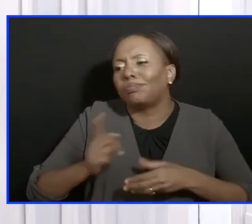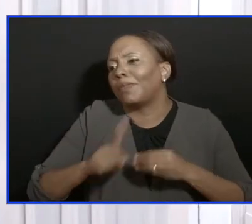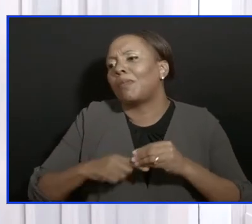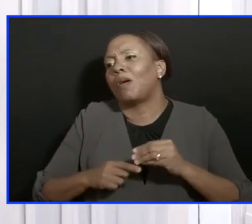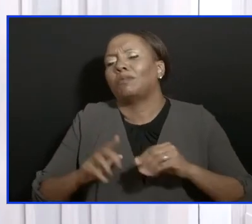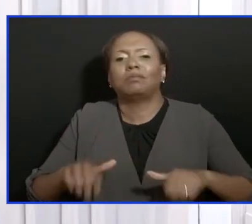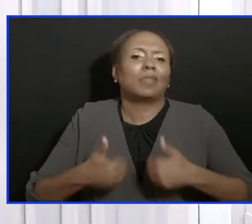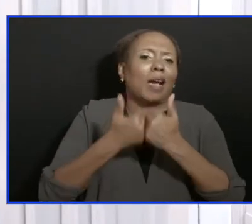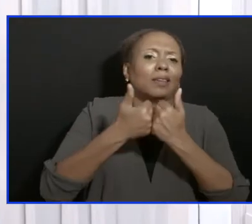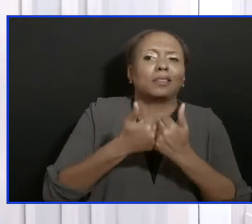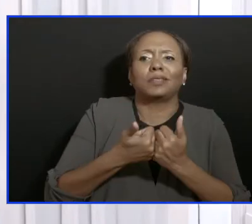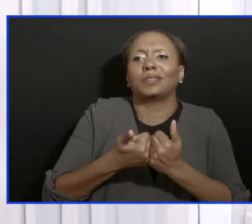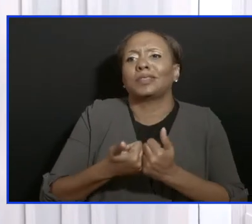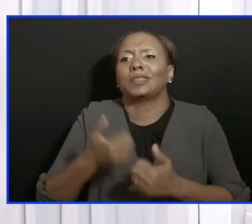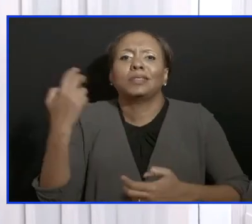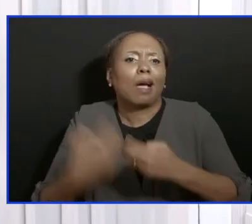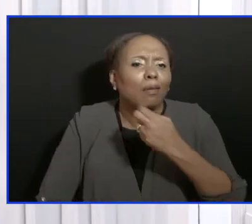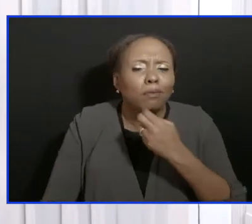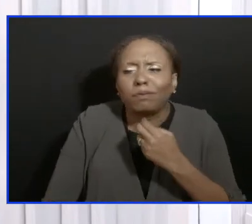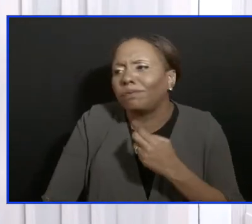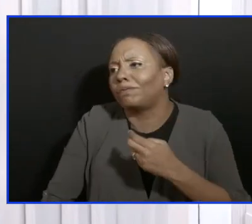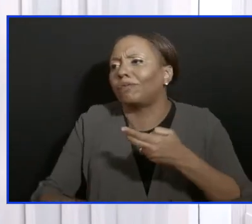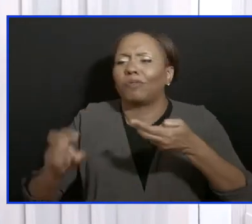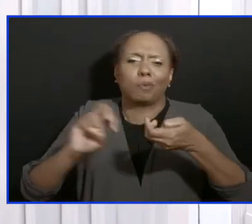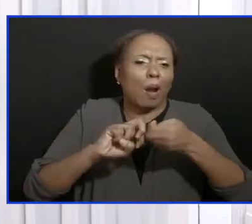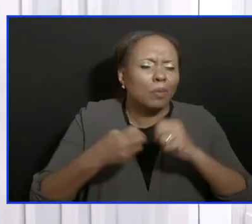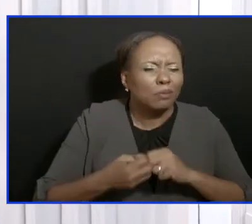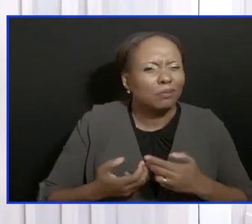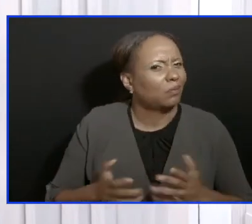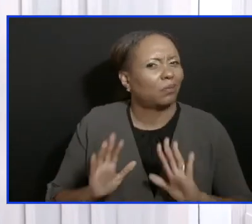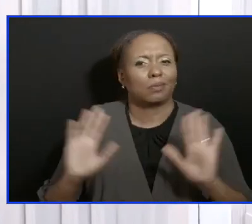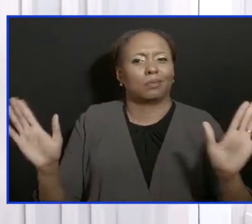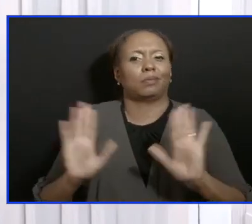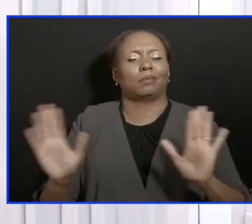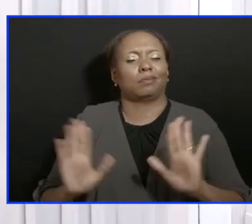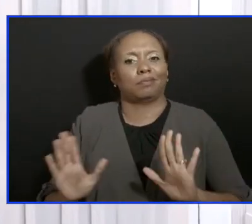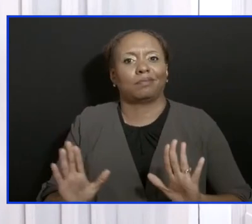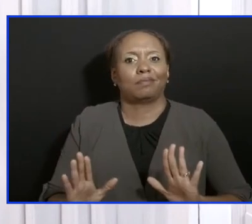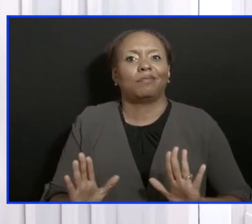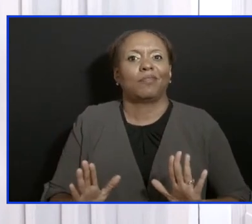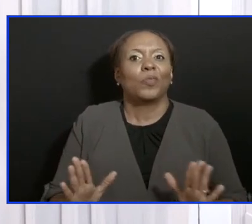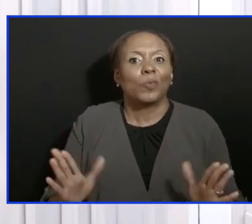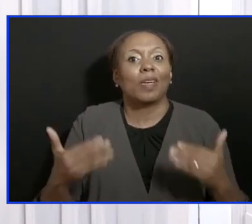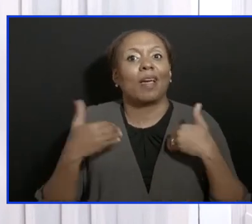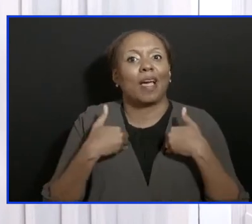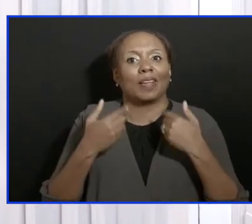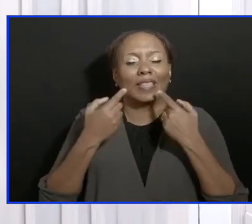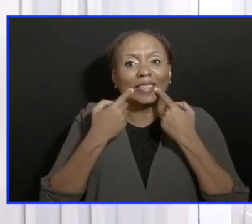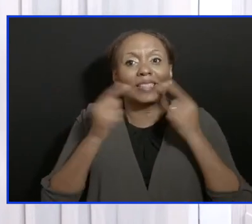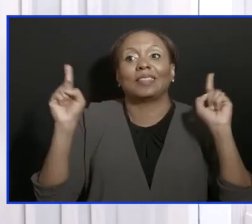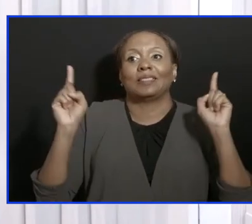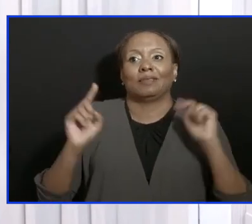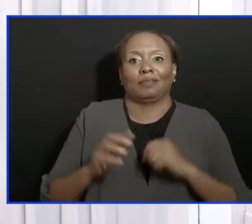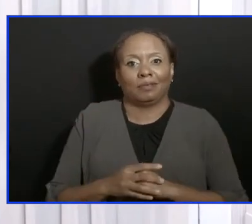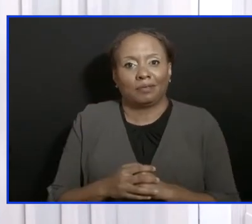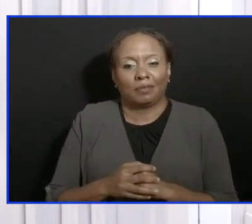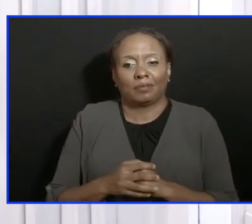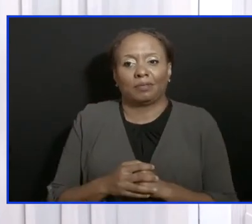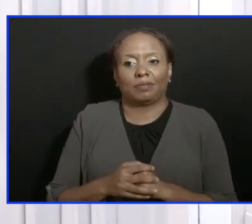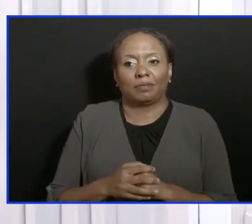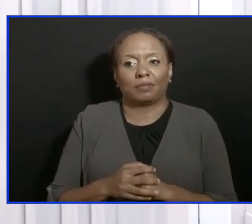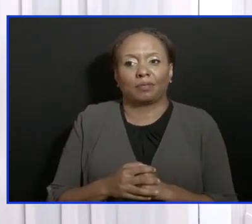to the fact that the majority of Barbadians, the majority of the persons who, the 14,000 people who have had COVID,